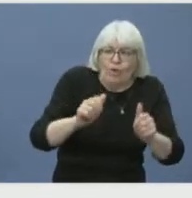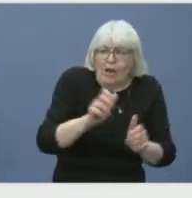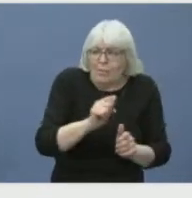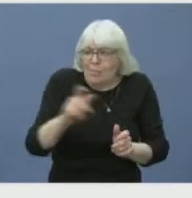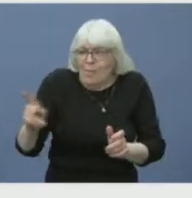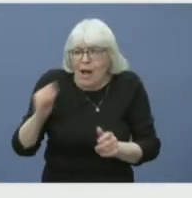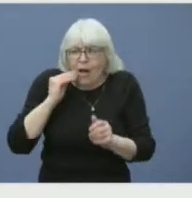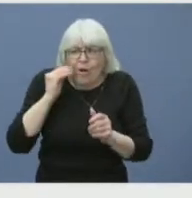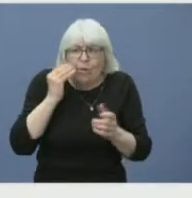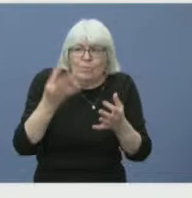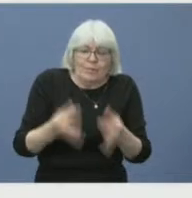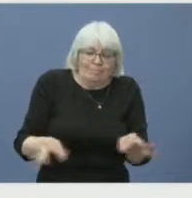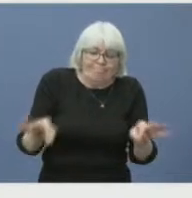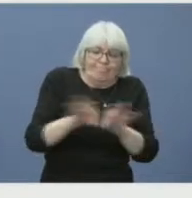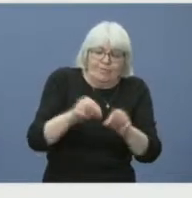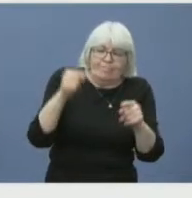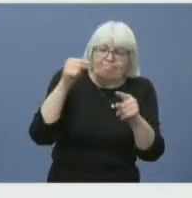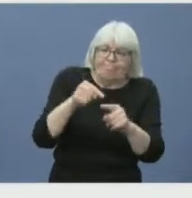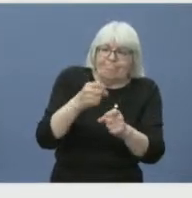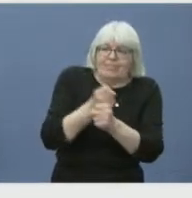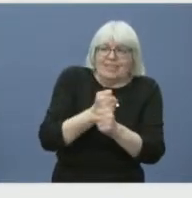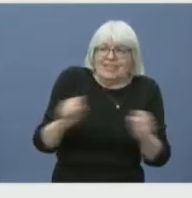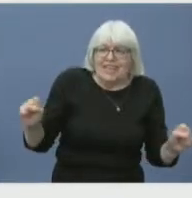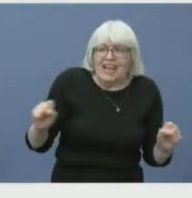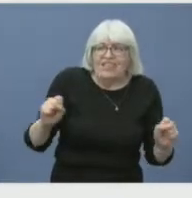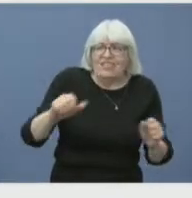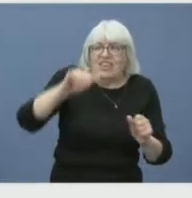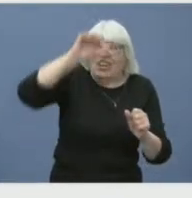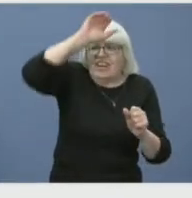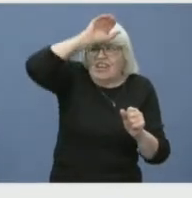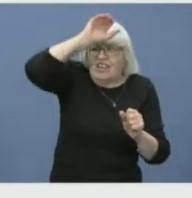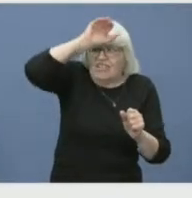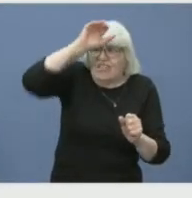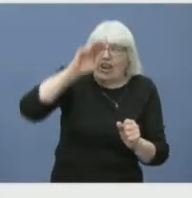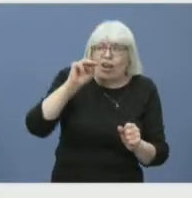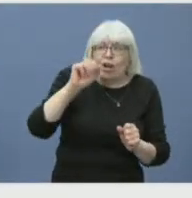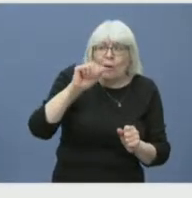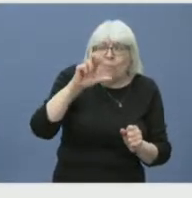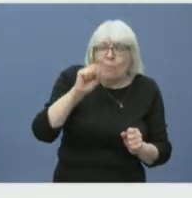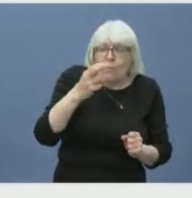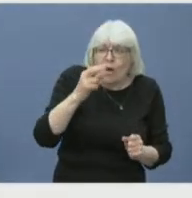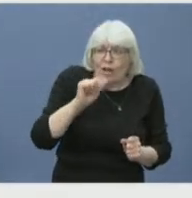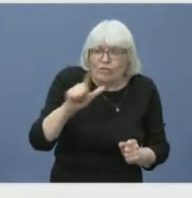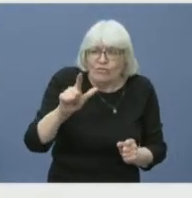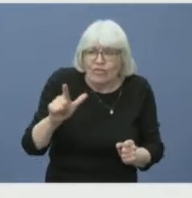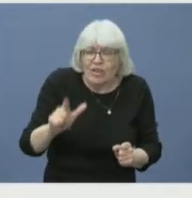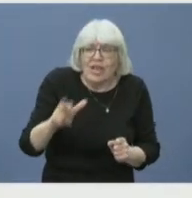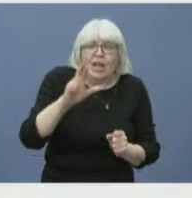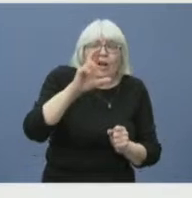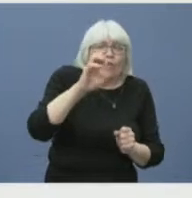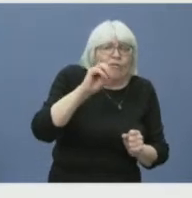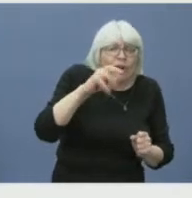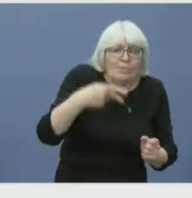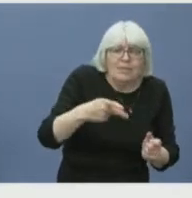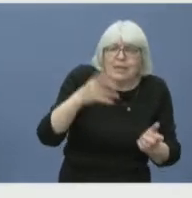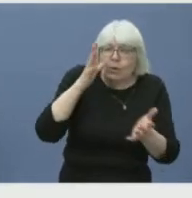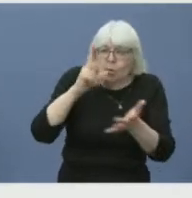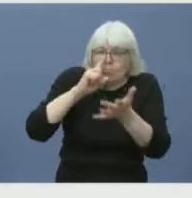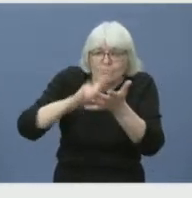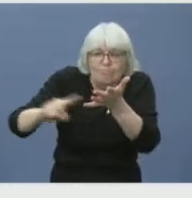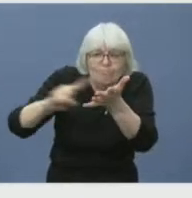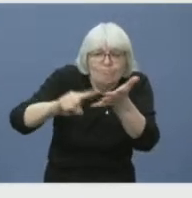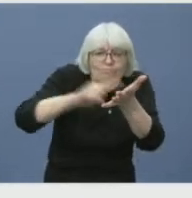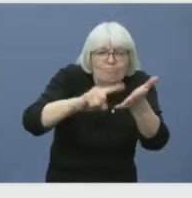marshals and RCMP are completing inspections and conducting investigations. The reentry timing will depend on the